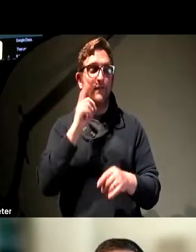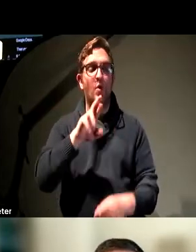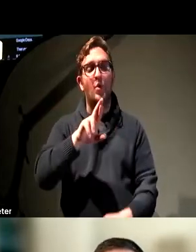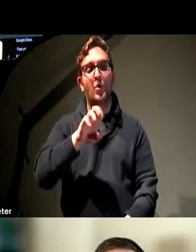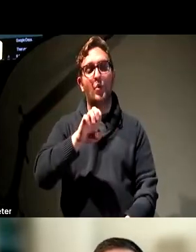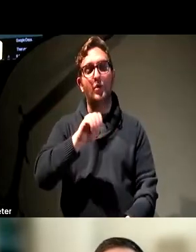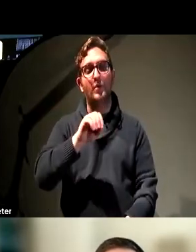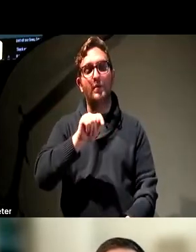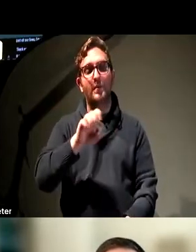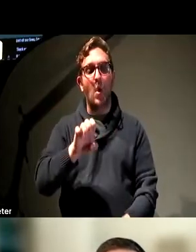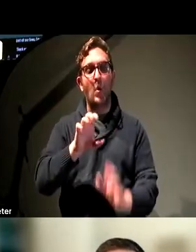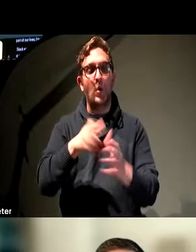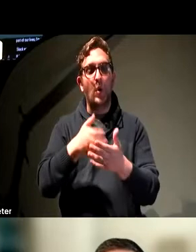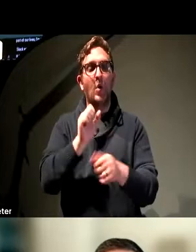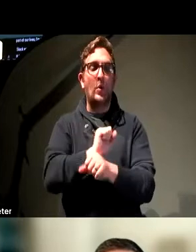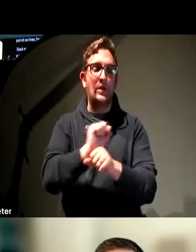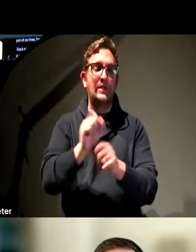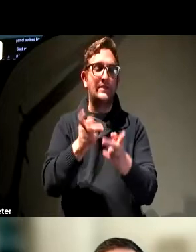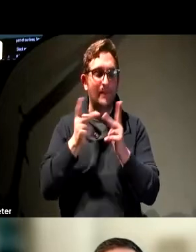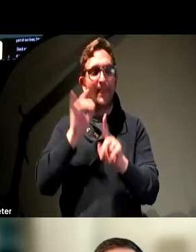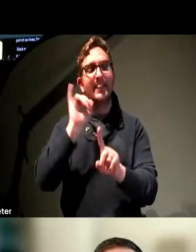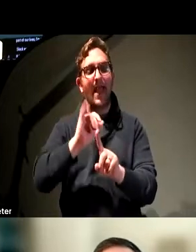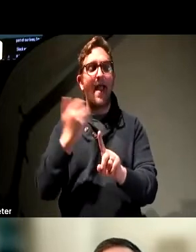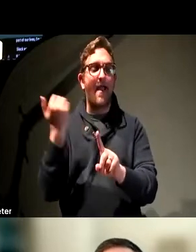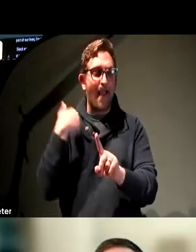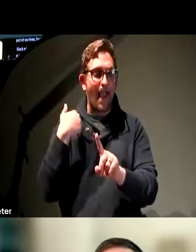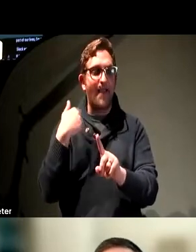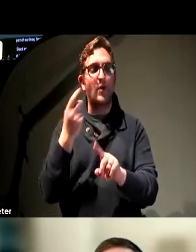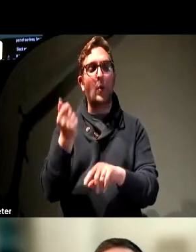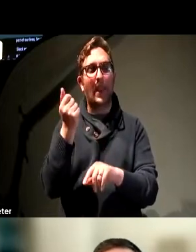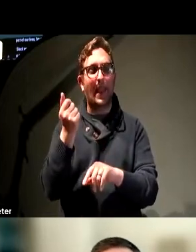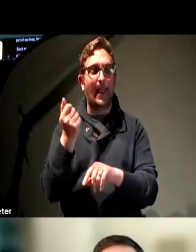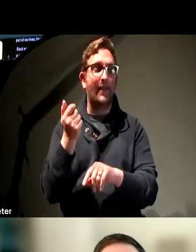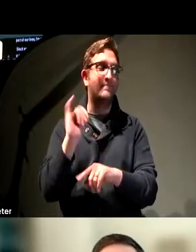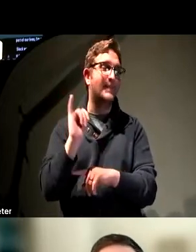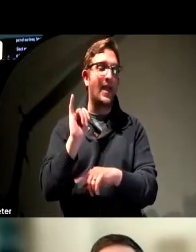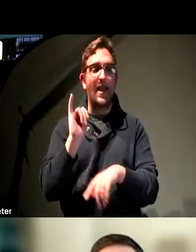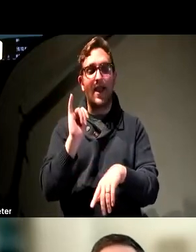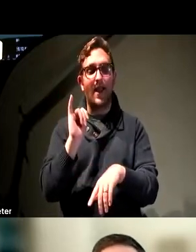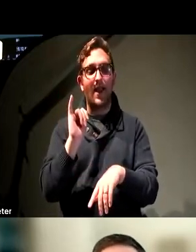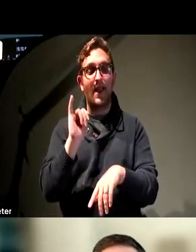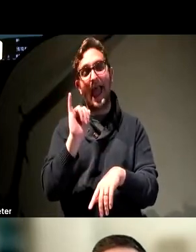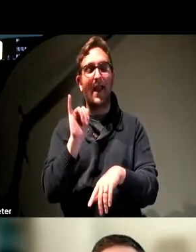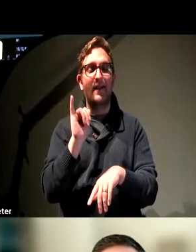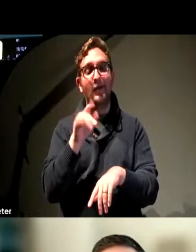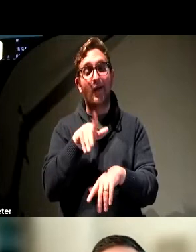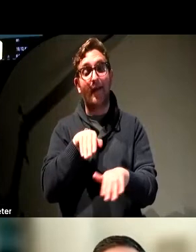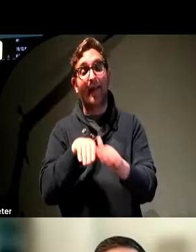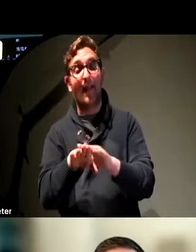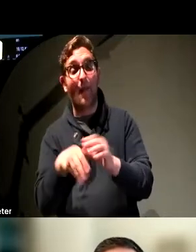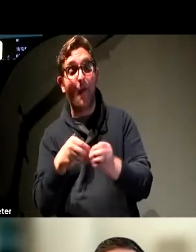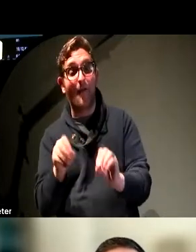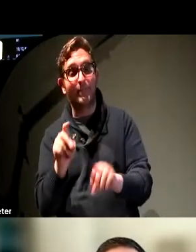teams a fantastic way for us to just have those quick what would be stick your head in office kind of conversation or question